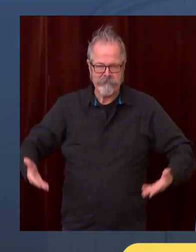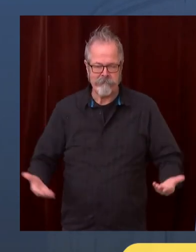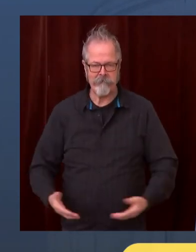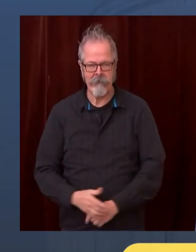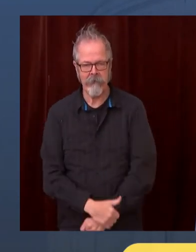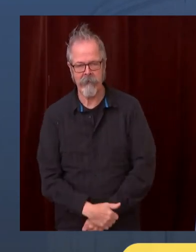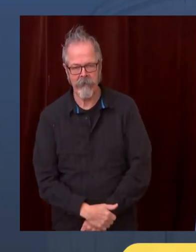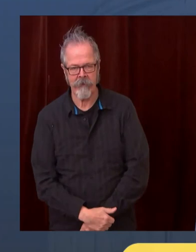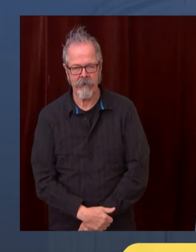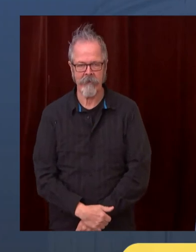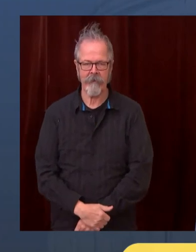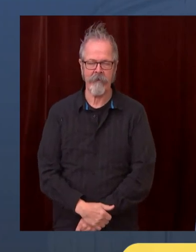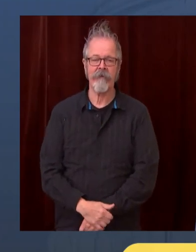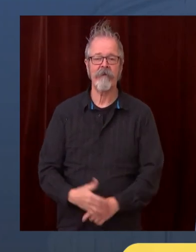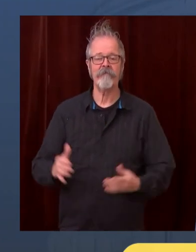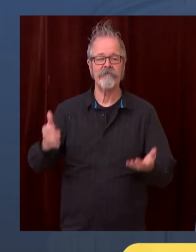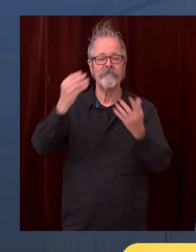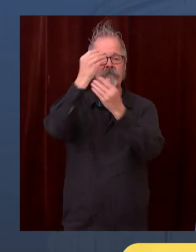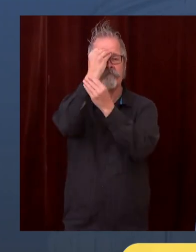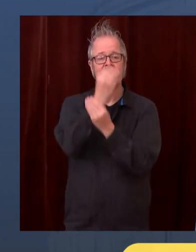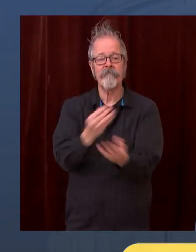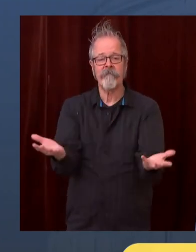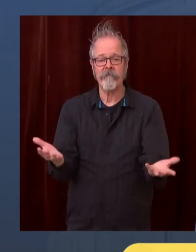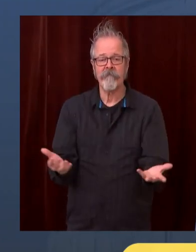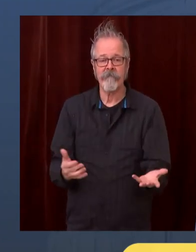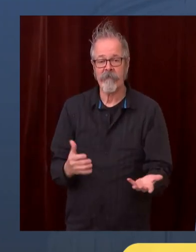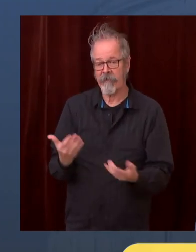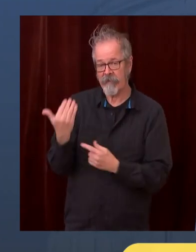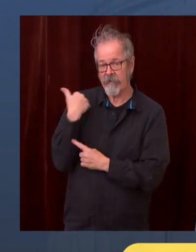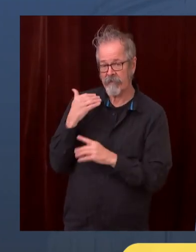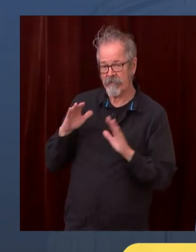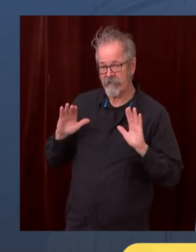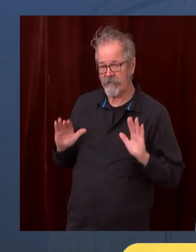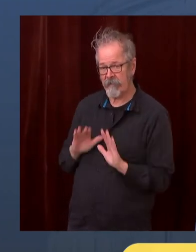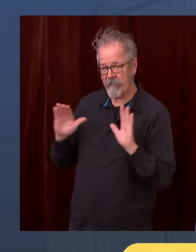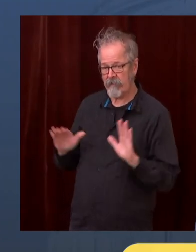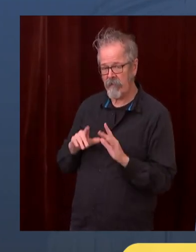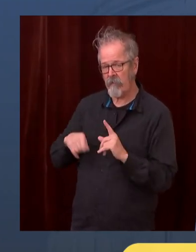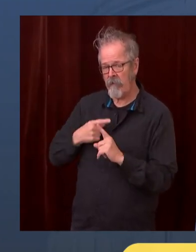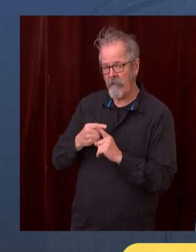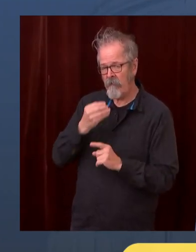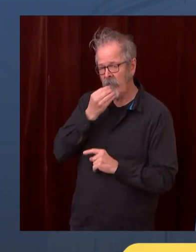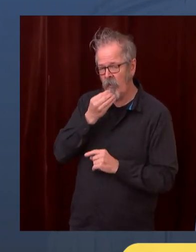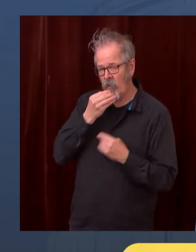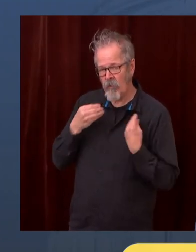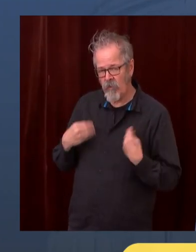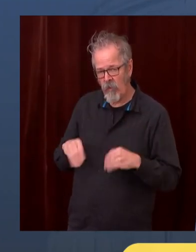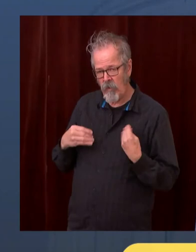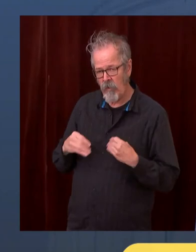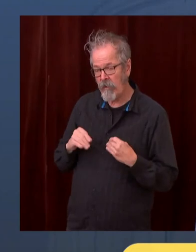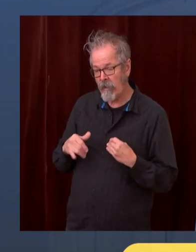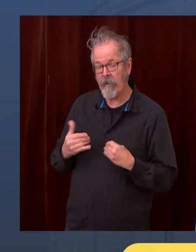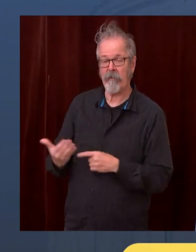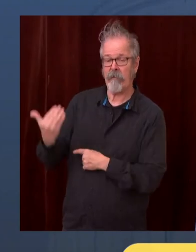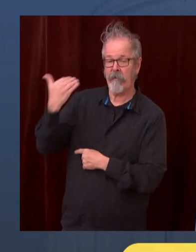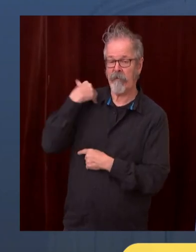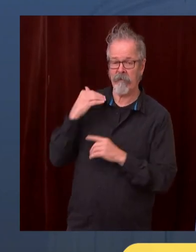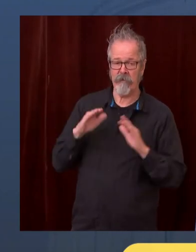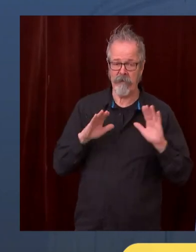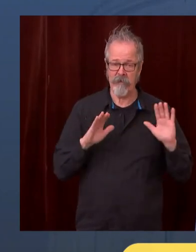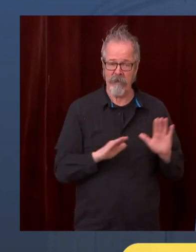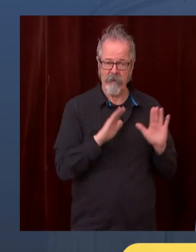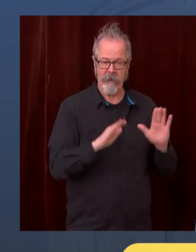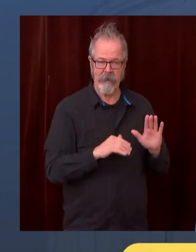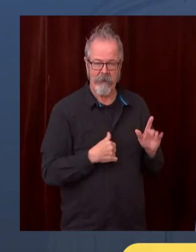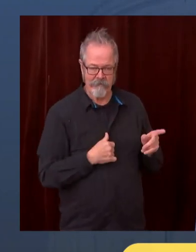That would have been a beneficial situation. Maybe some of that's on us. Maybe we could have made that more clear. Maybe